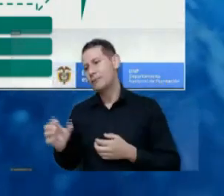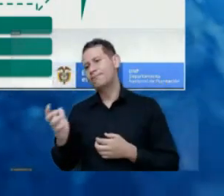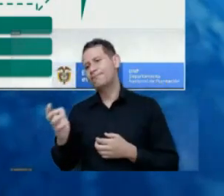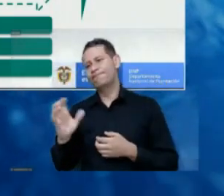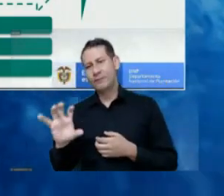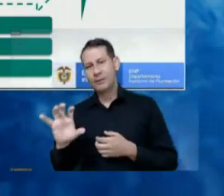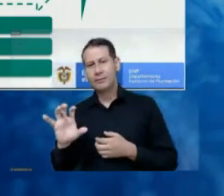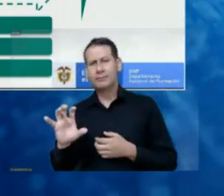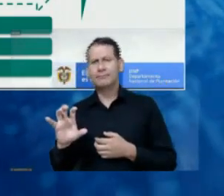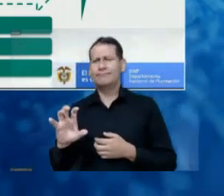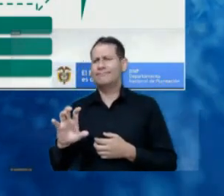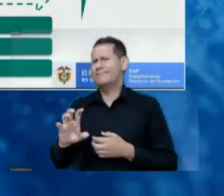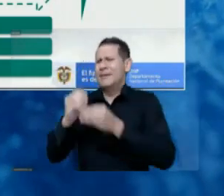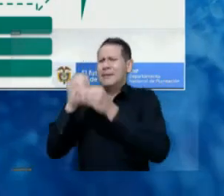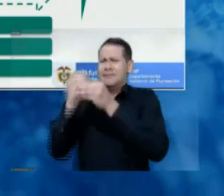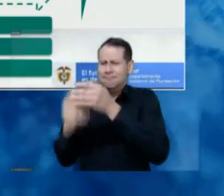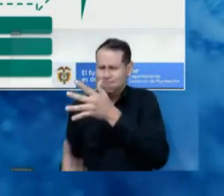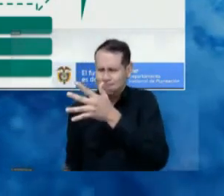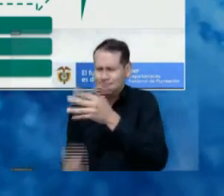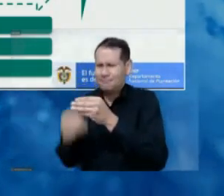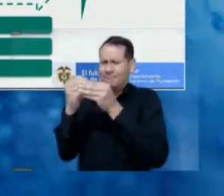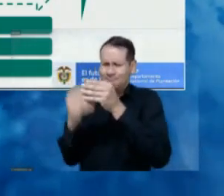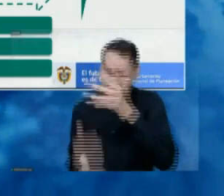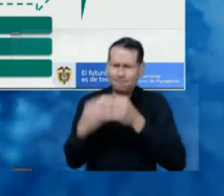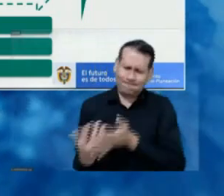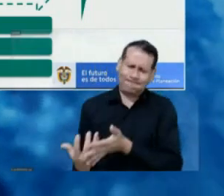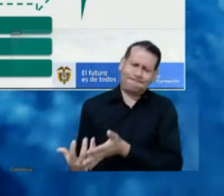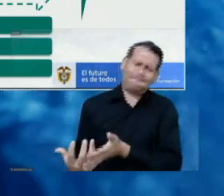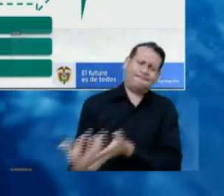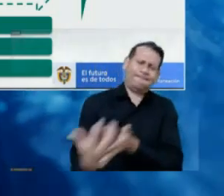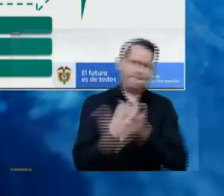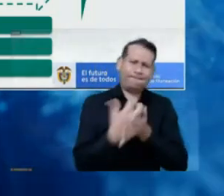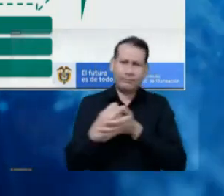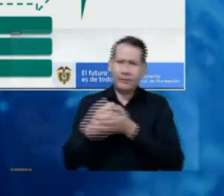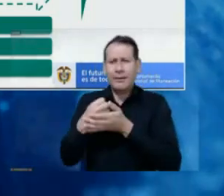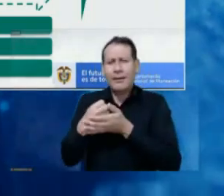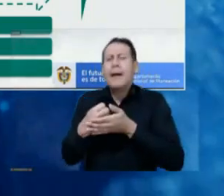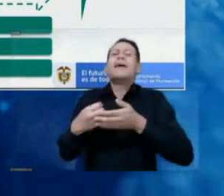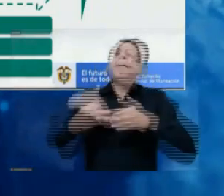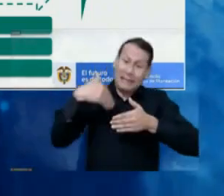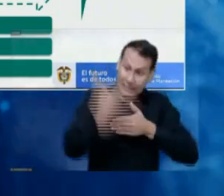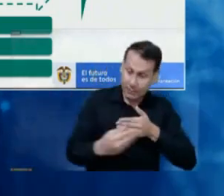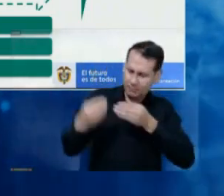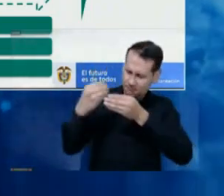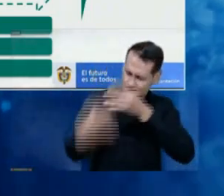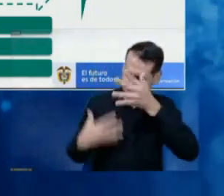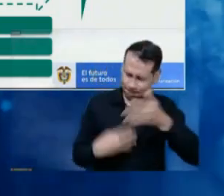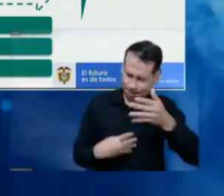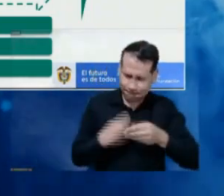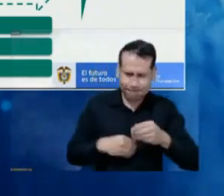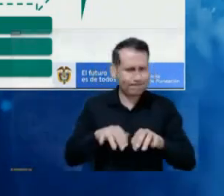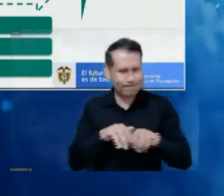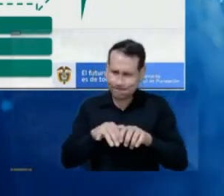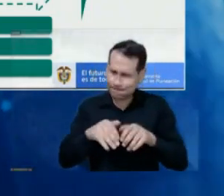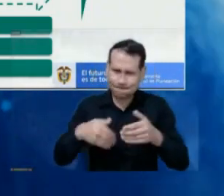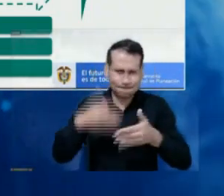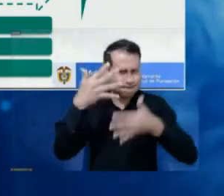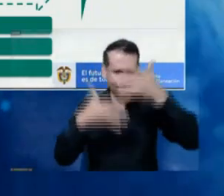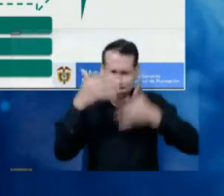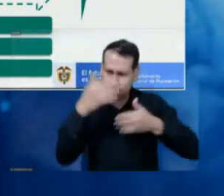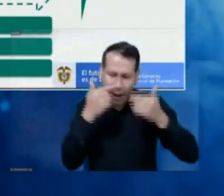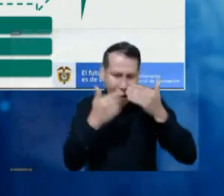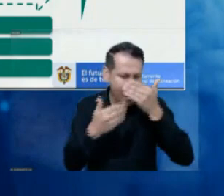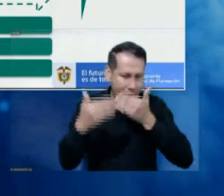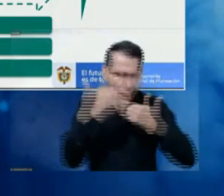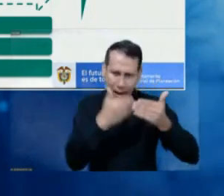data infrastructure is one of the big challenges we have been working on, data analytics. And here I want